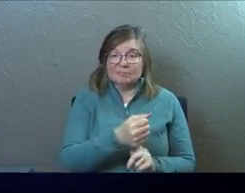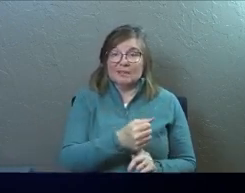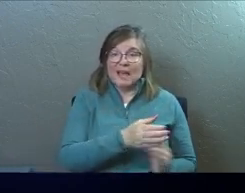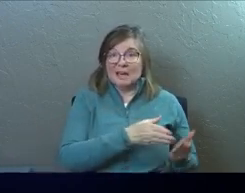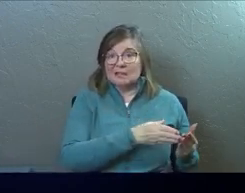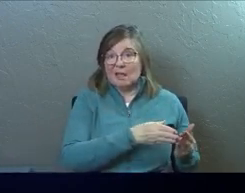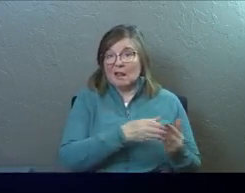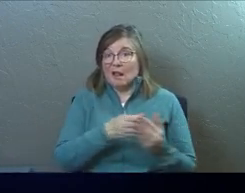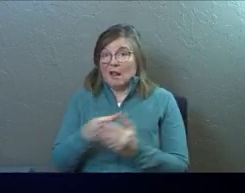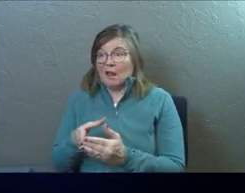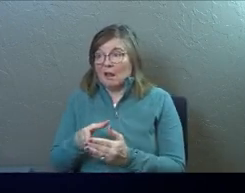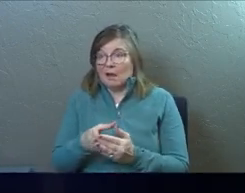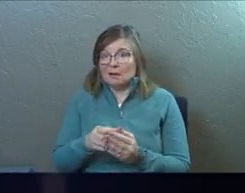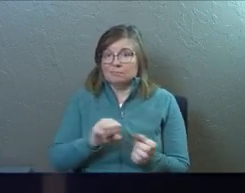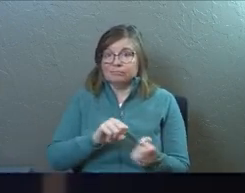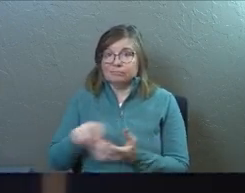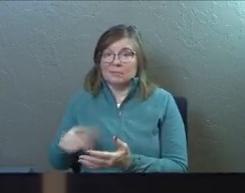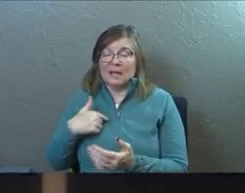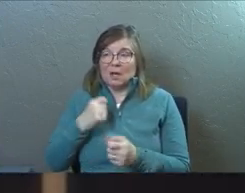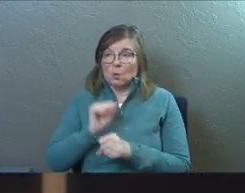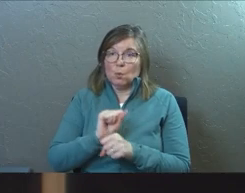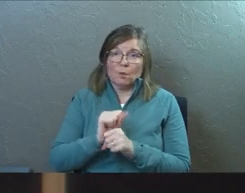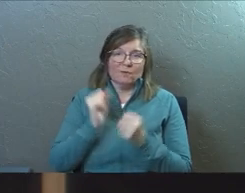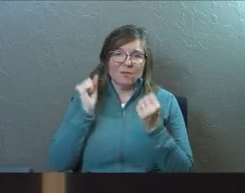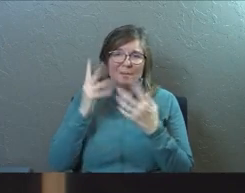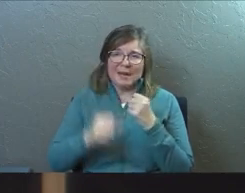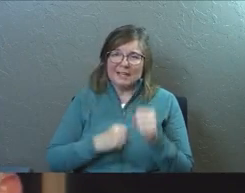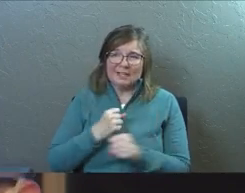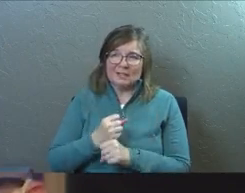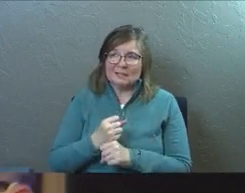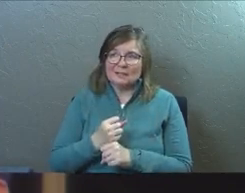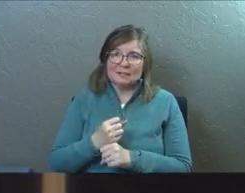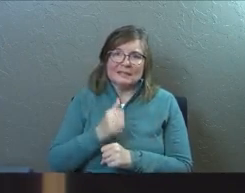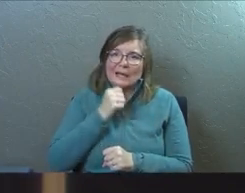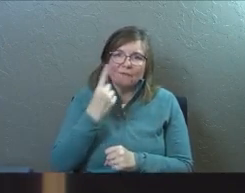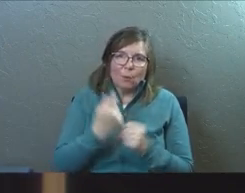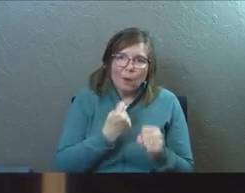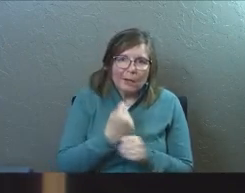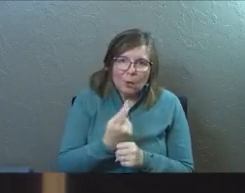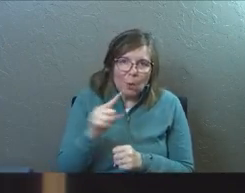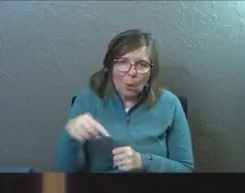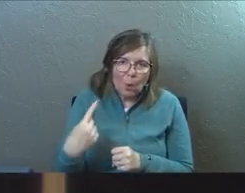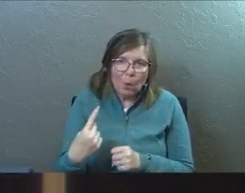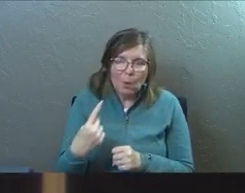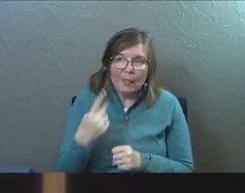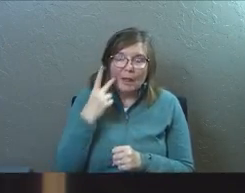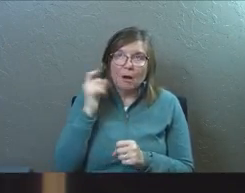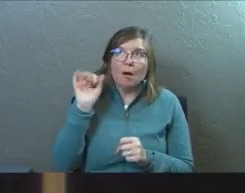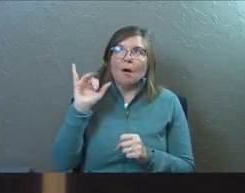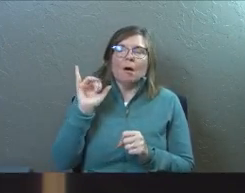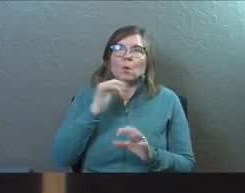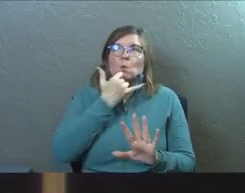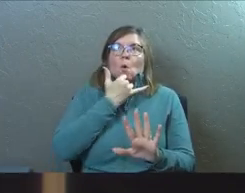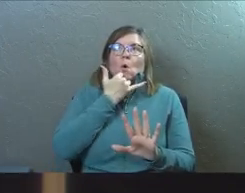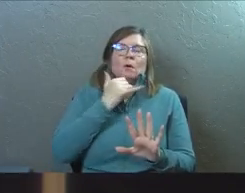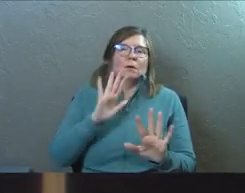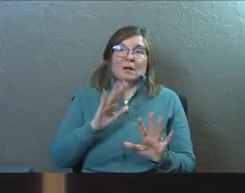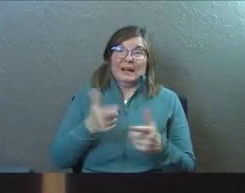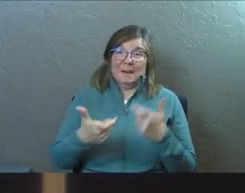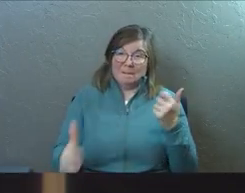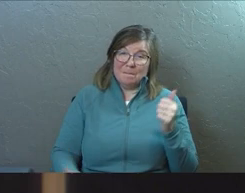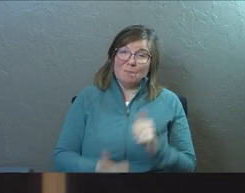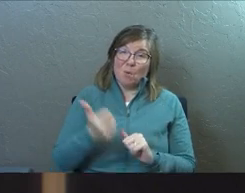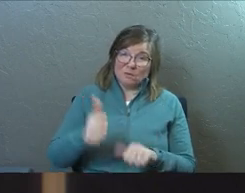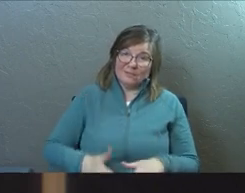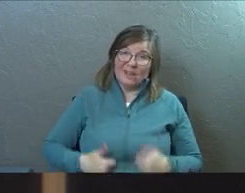several ships. He worked in it for decades of his life. It wasn't like he did it for a year and then like, you know, saw the light. Like, no, he spent a big